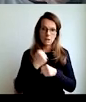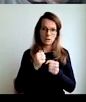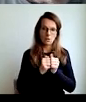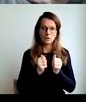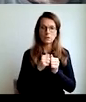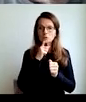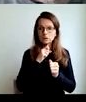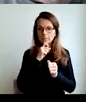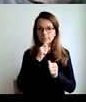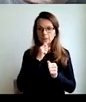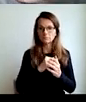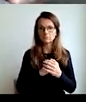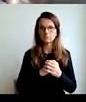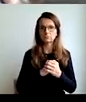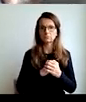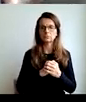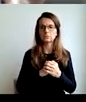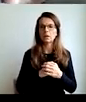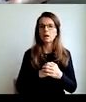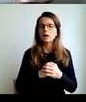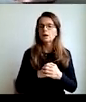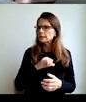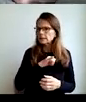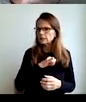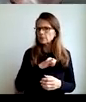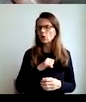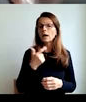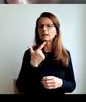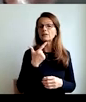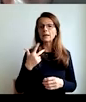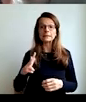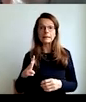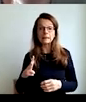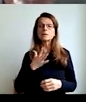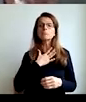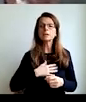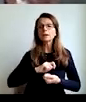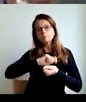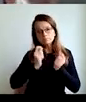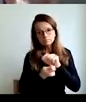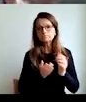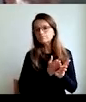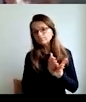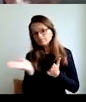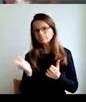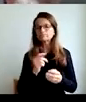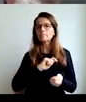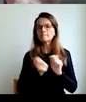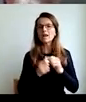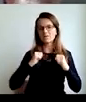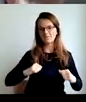Two-thirds of people are suffering at their jobs. And two-thirds would re-qualify,